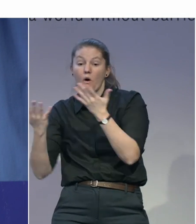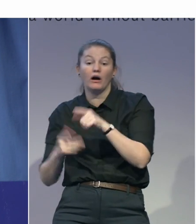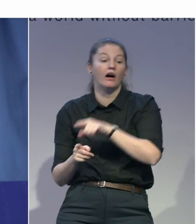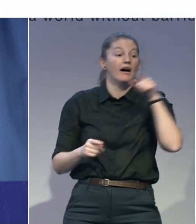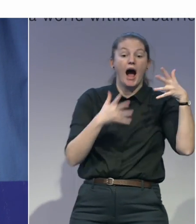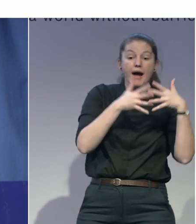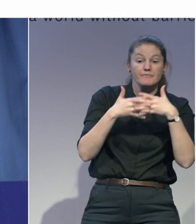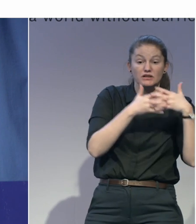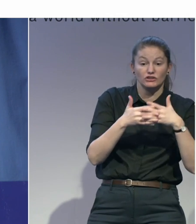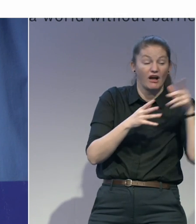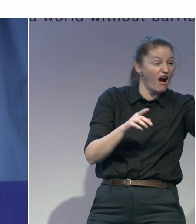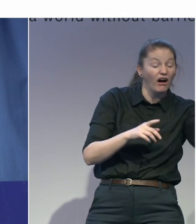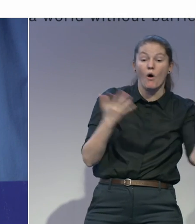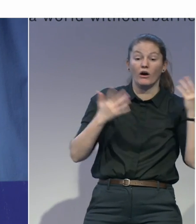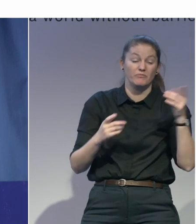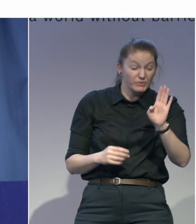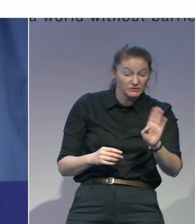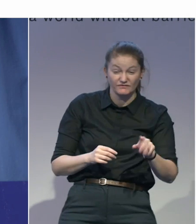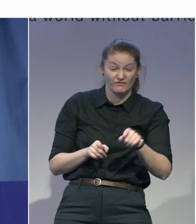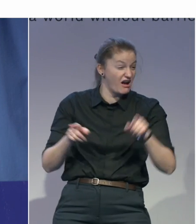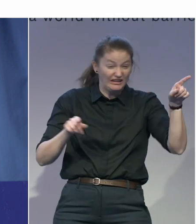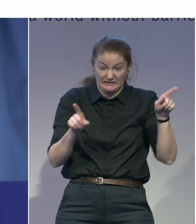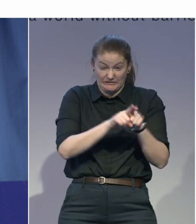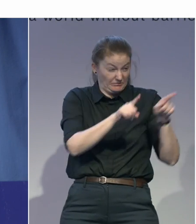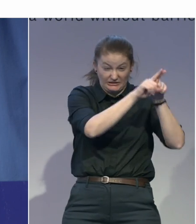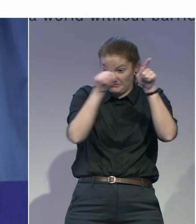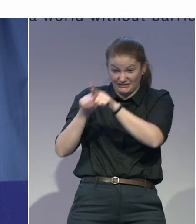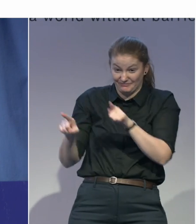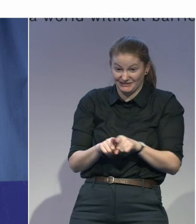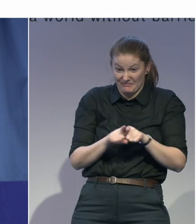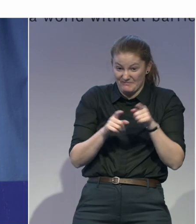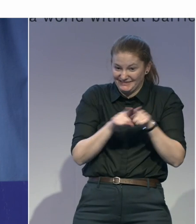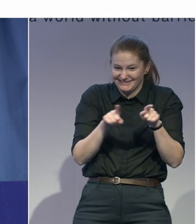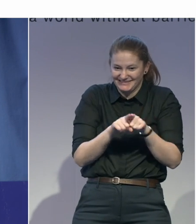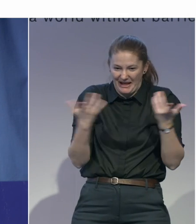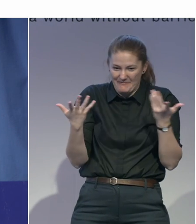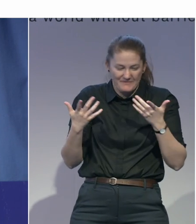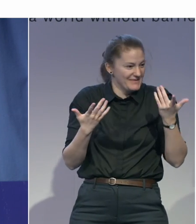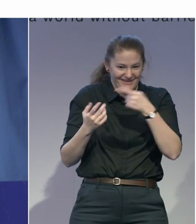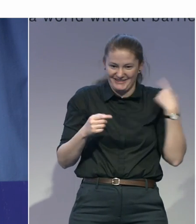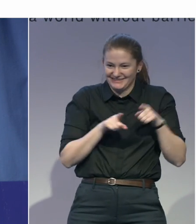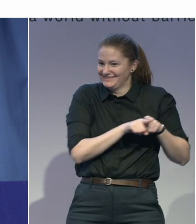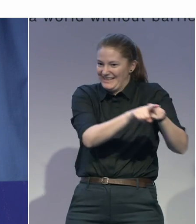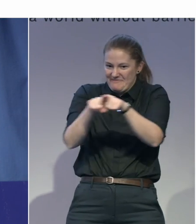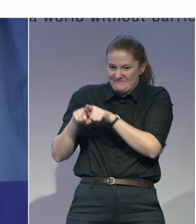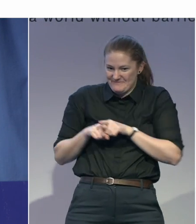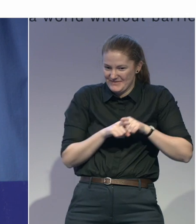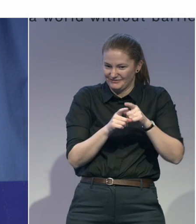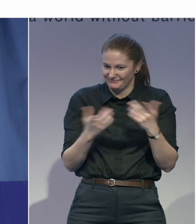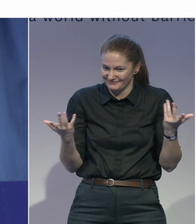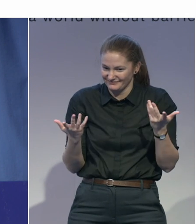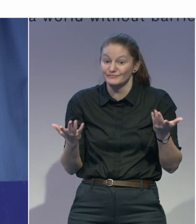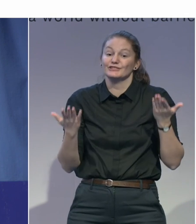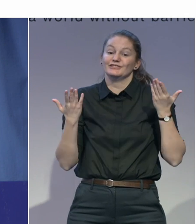that will work for all of us. But one thing we all have in common is that we don't have endless resources at an individual